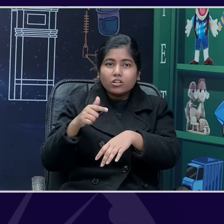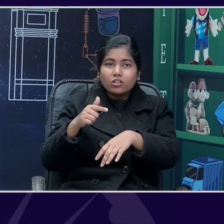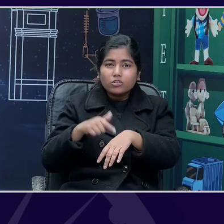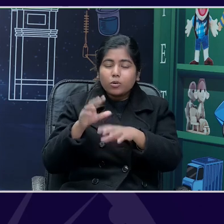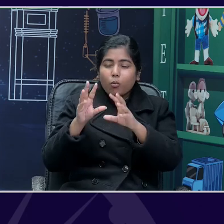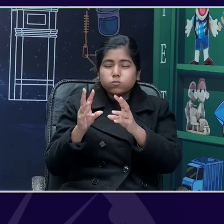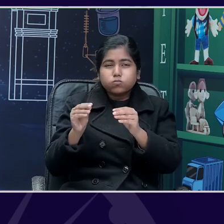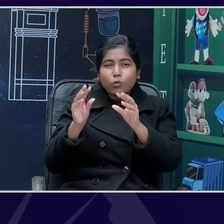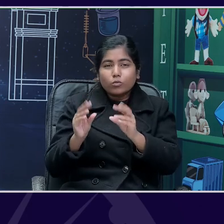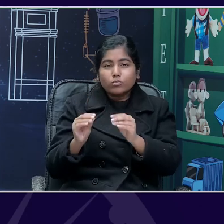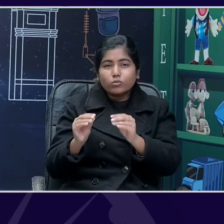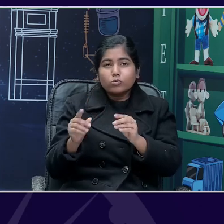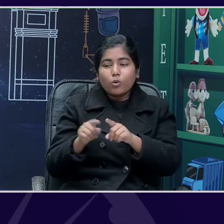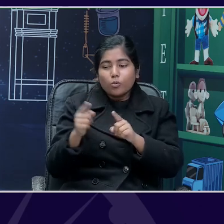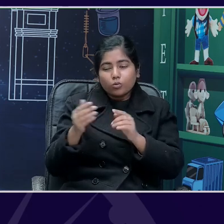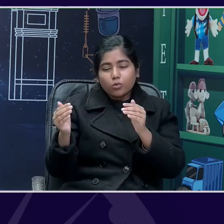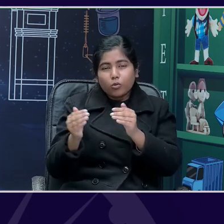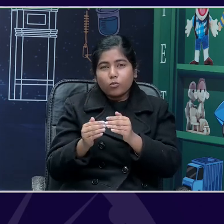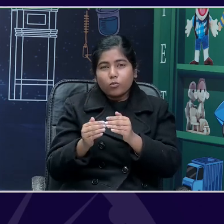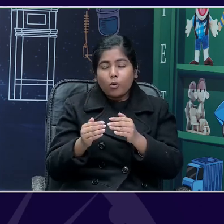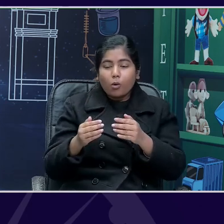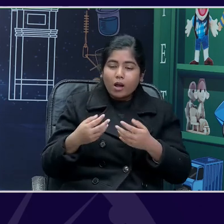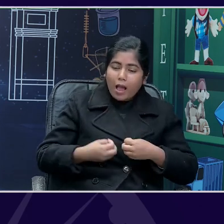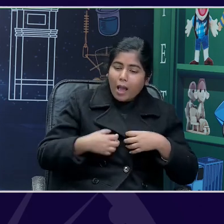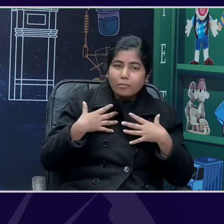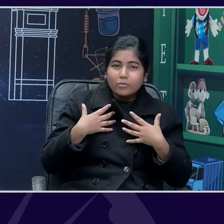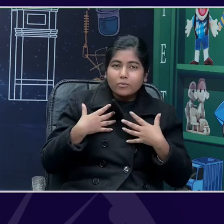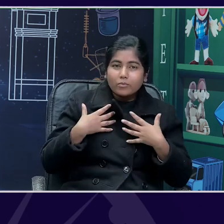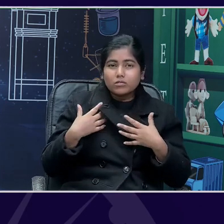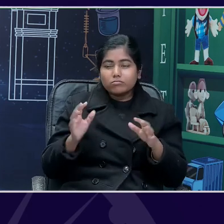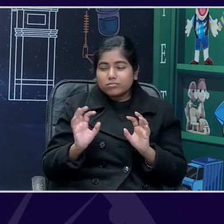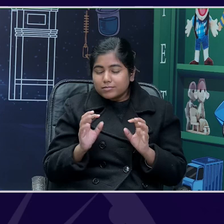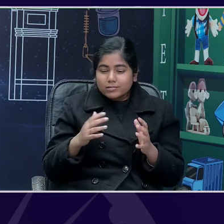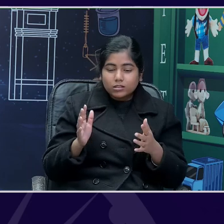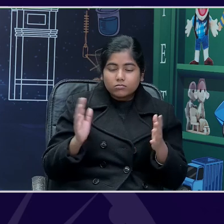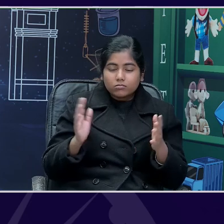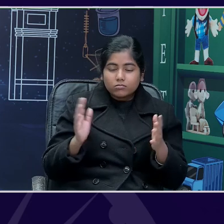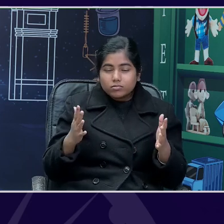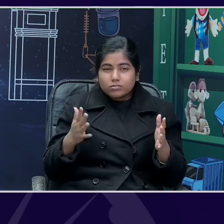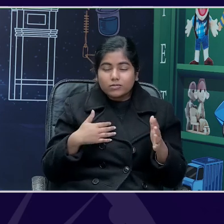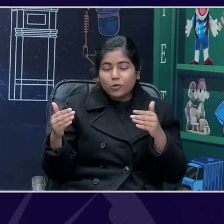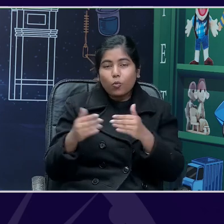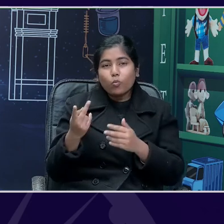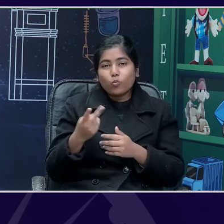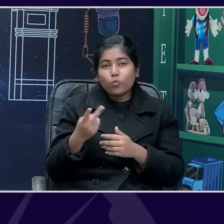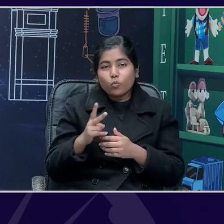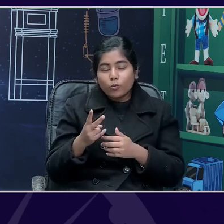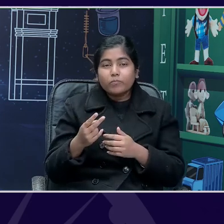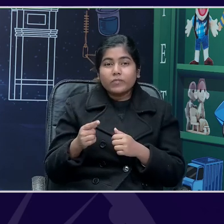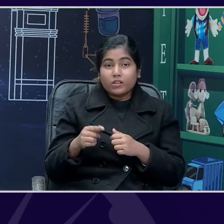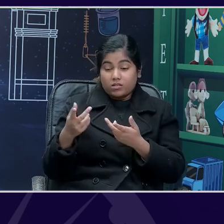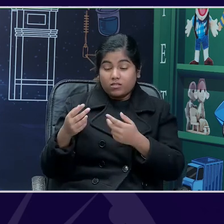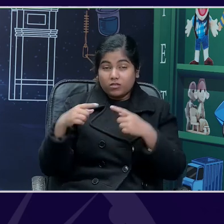soft, you know, he's both of them are quivering with joy, you know, and quivering with the boys, quivering with joy. And